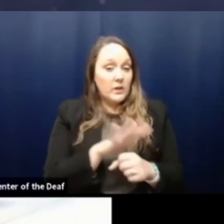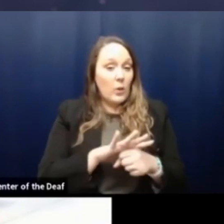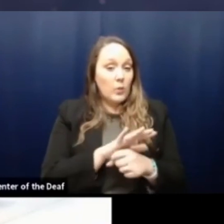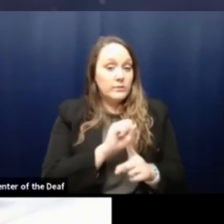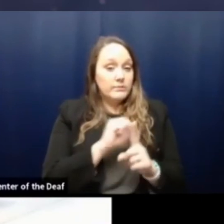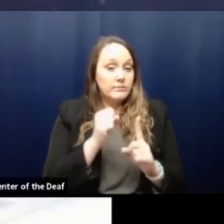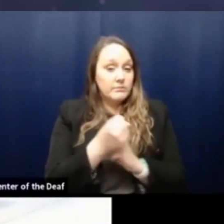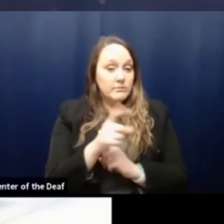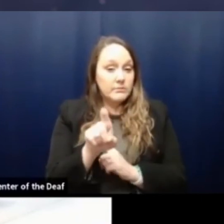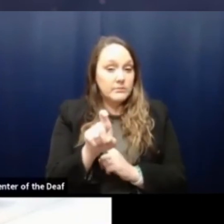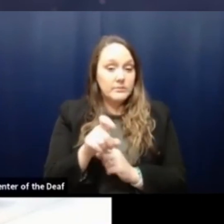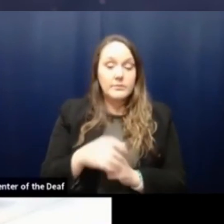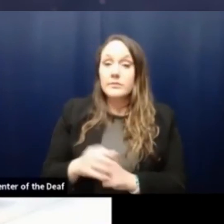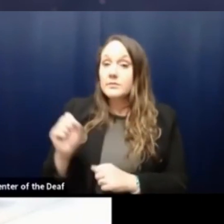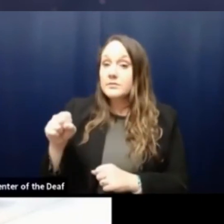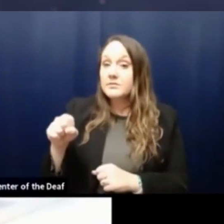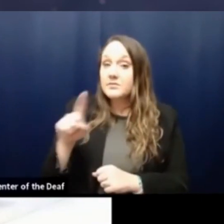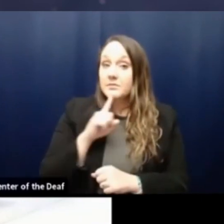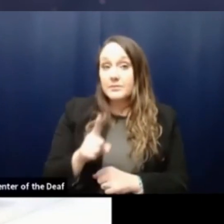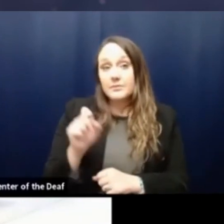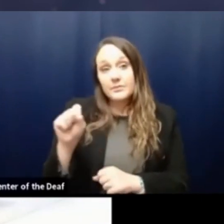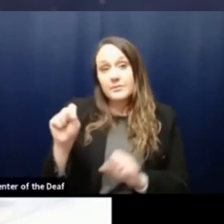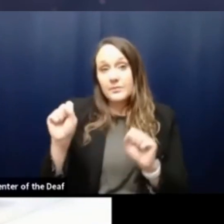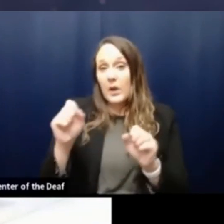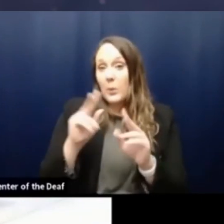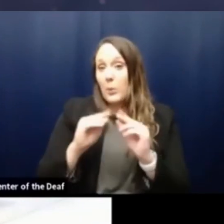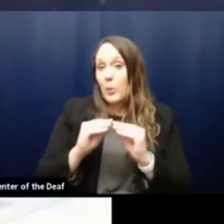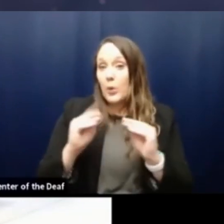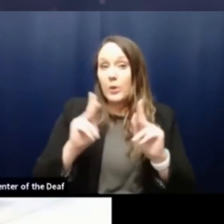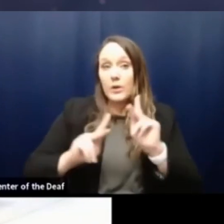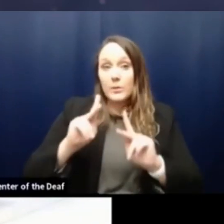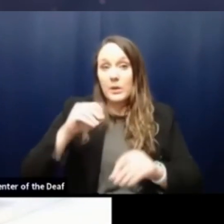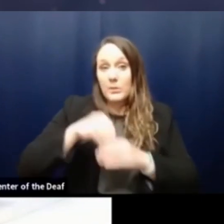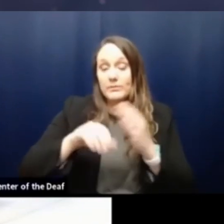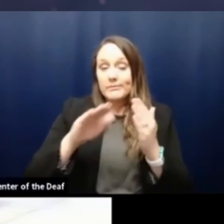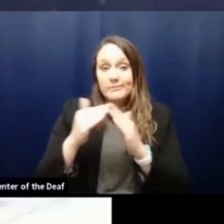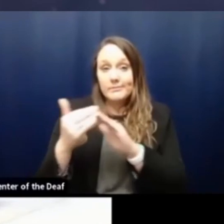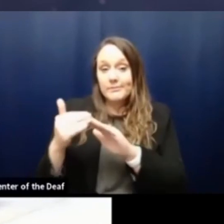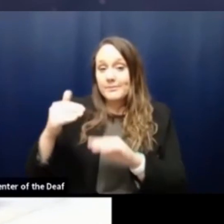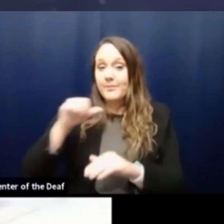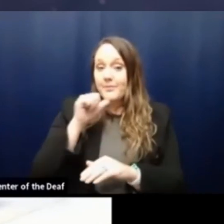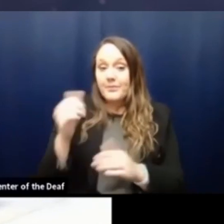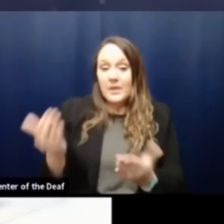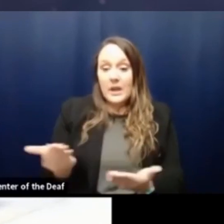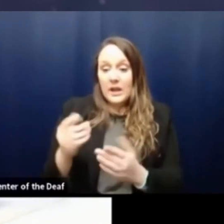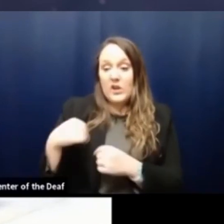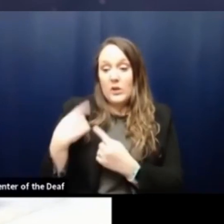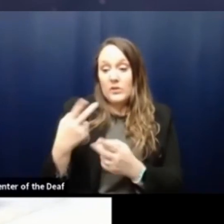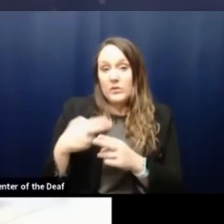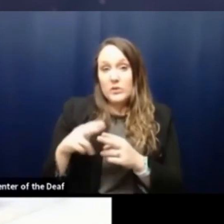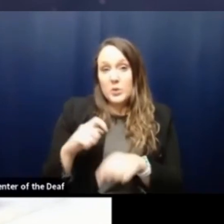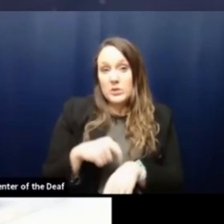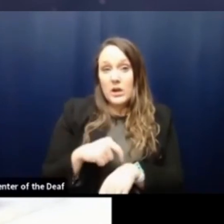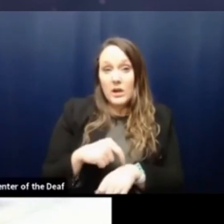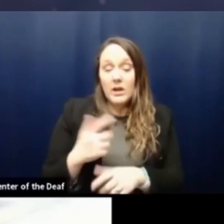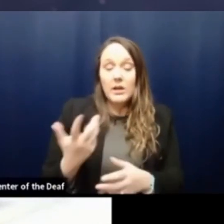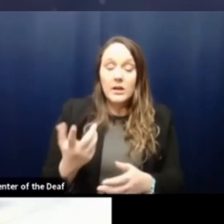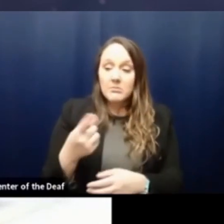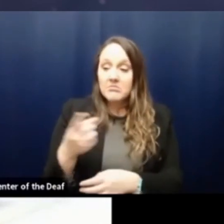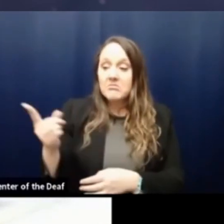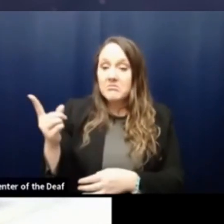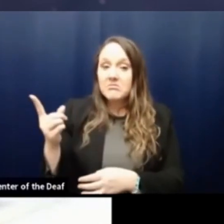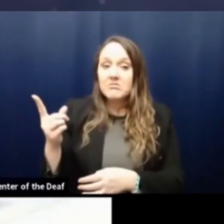how? Well, it certainly could, uh, more people coming back into our community that haven't been here for a little while. Um, and they have